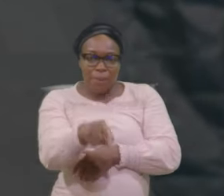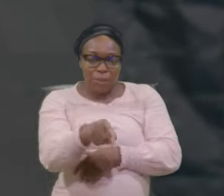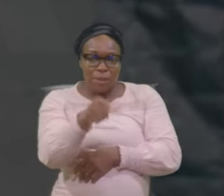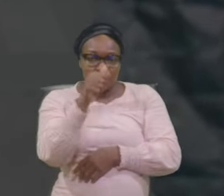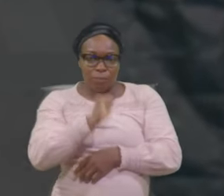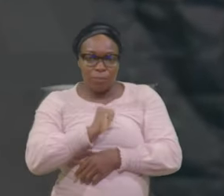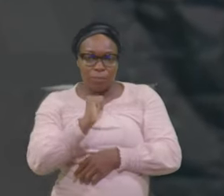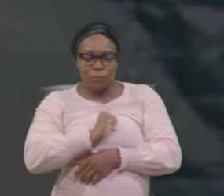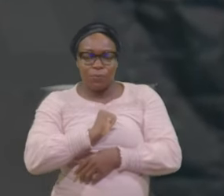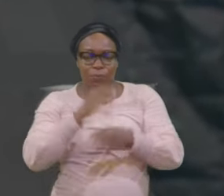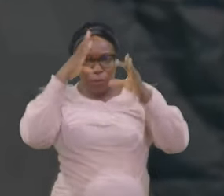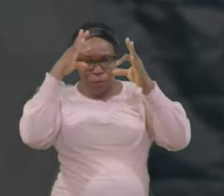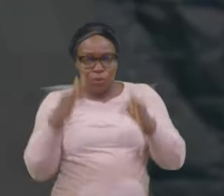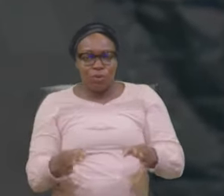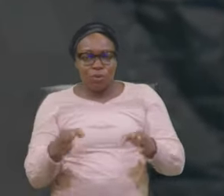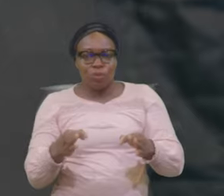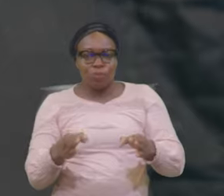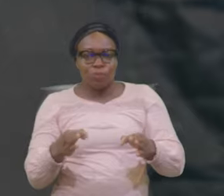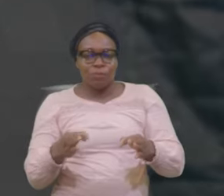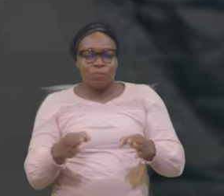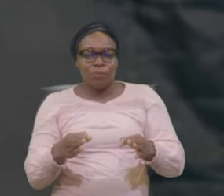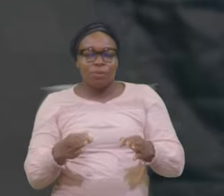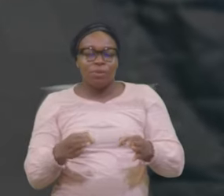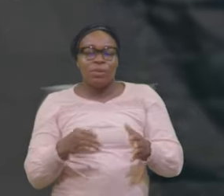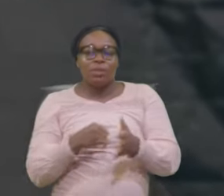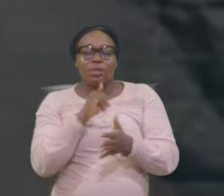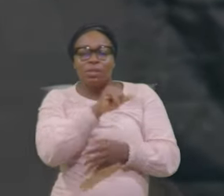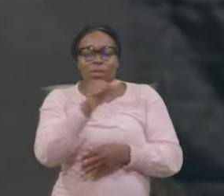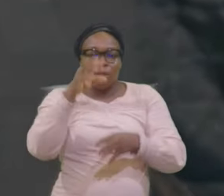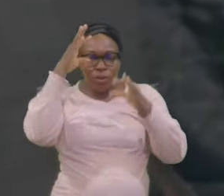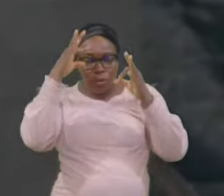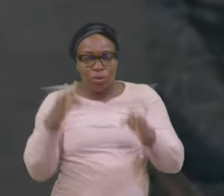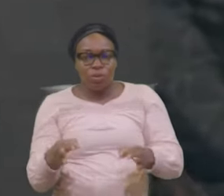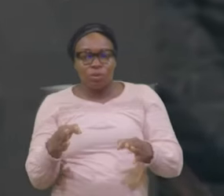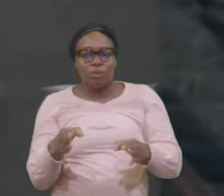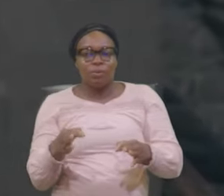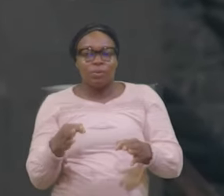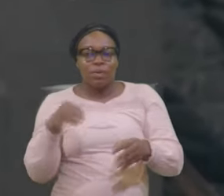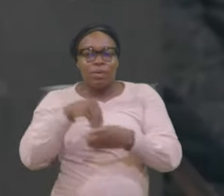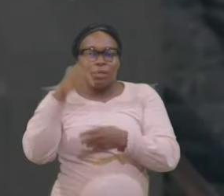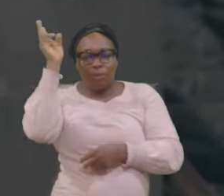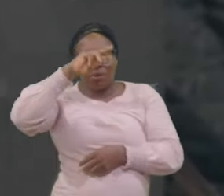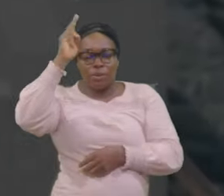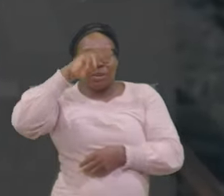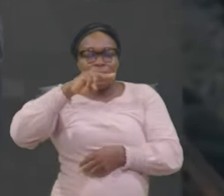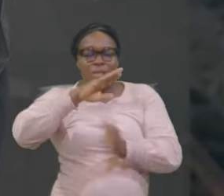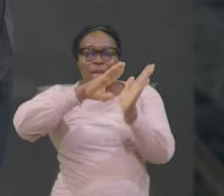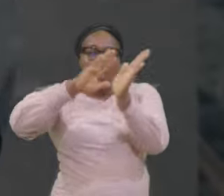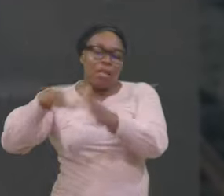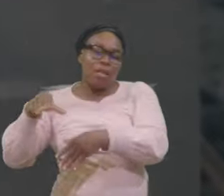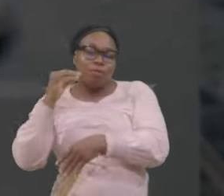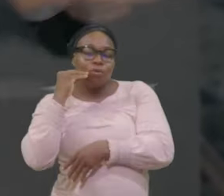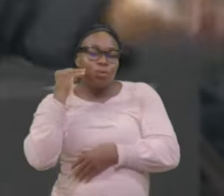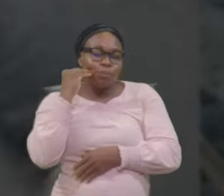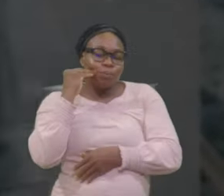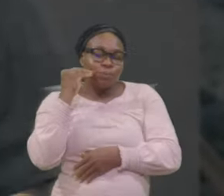I took the Decision In my Recklessness I left Home I left The father I